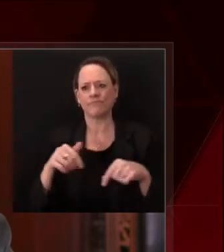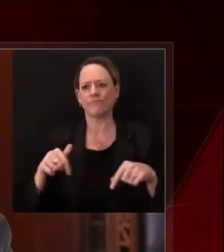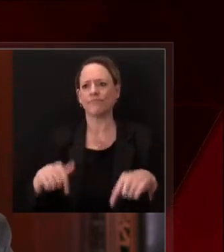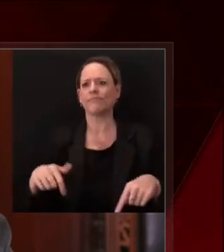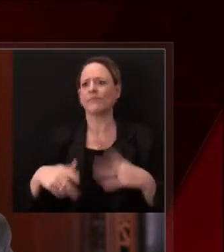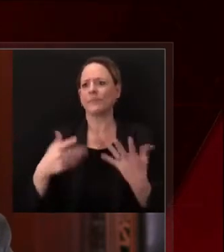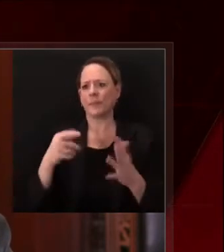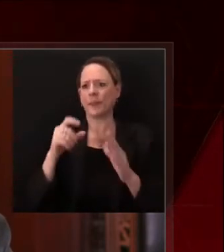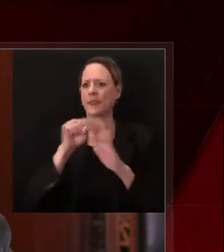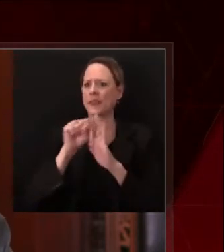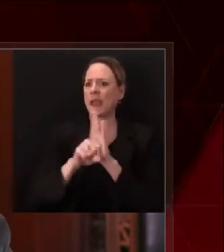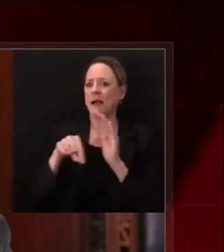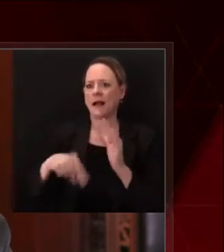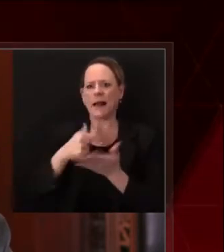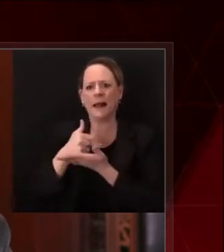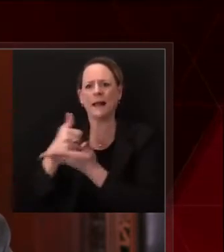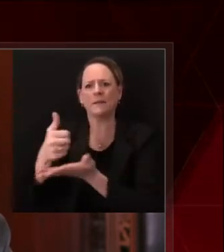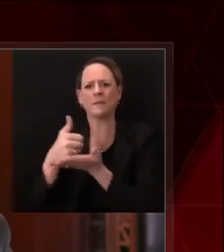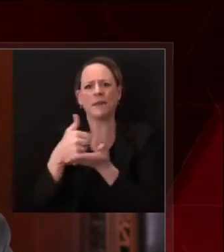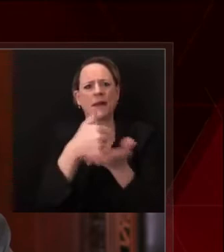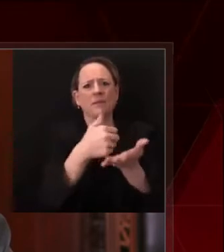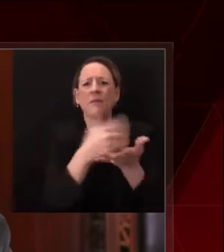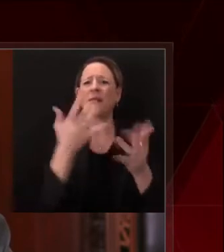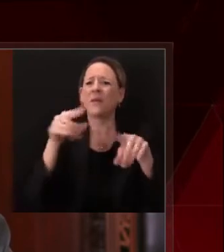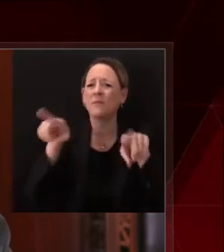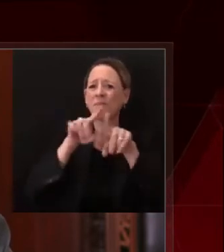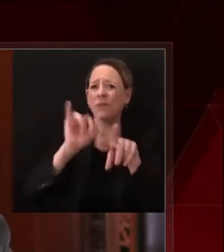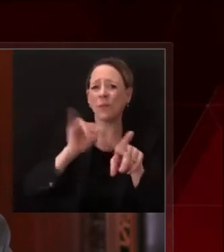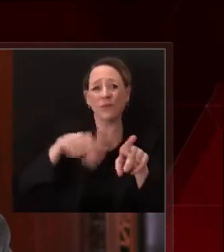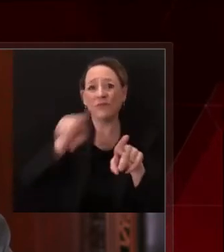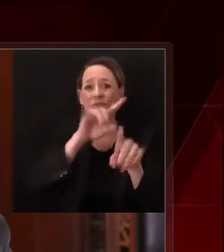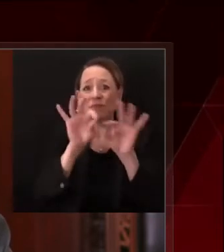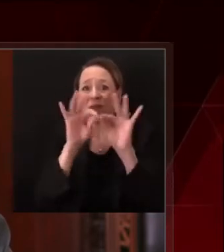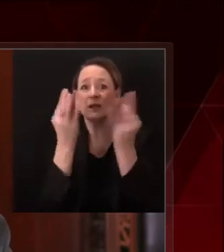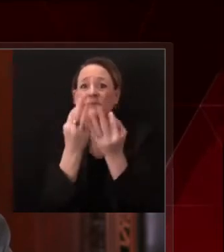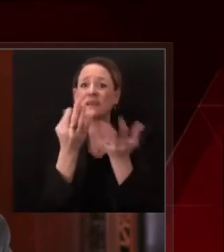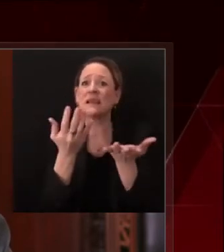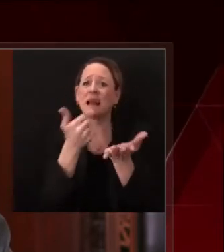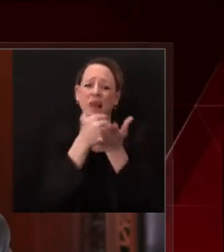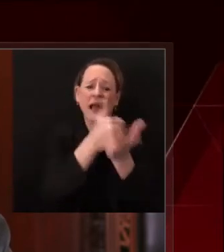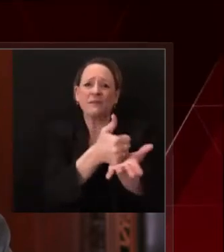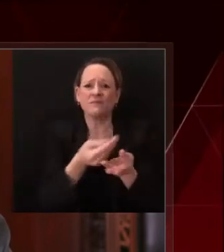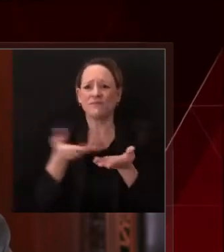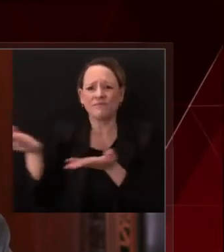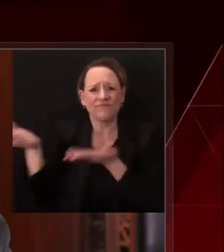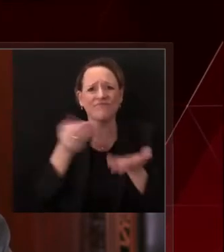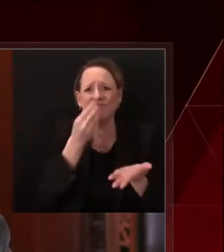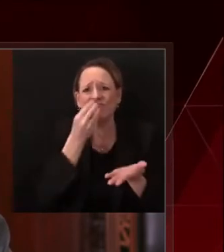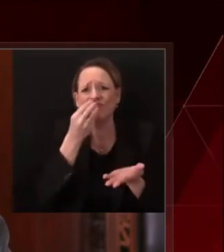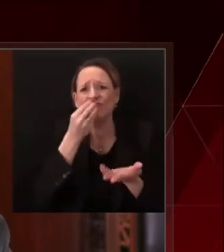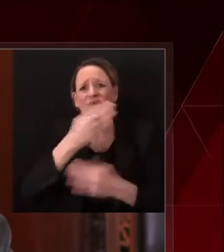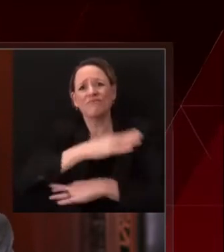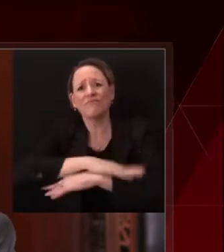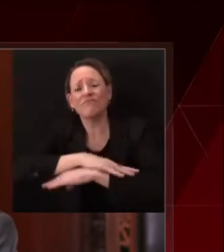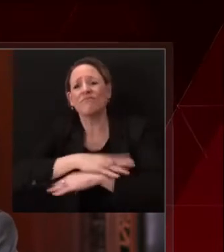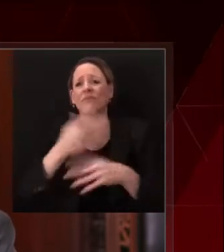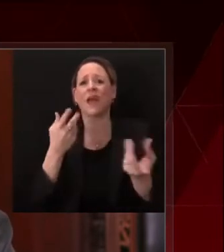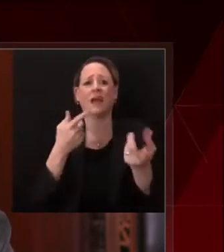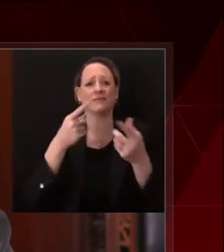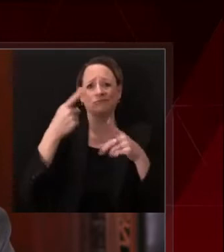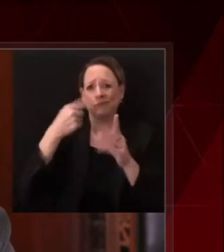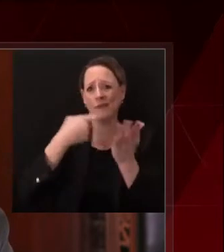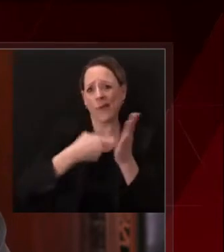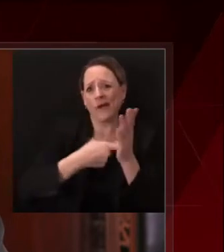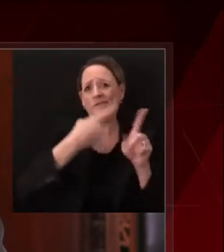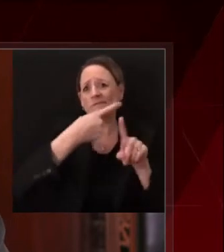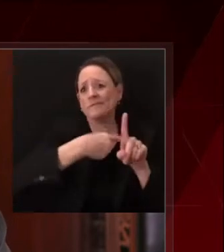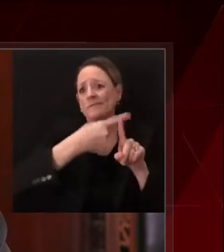help workers make rent and help employers keep their doors open and lights on i will